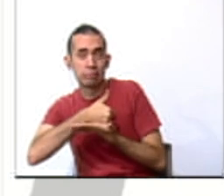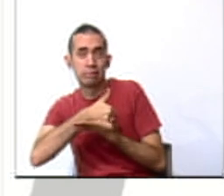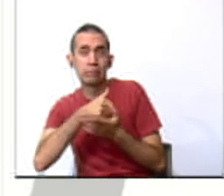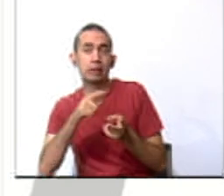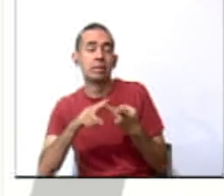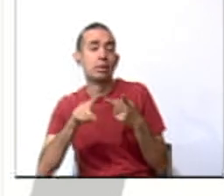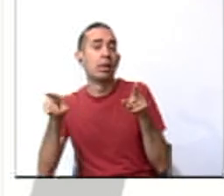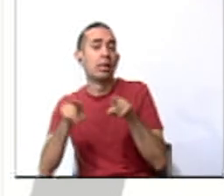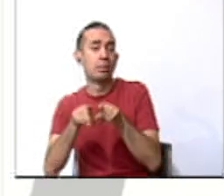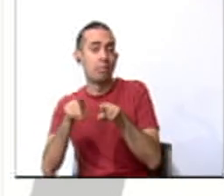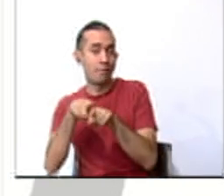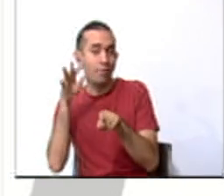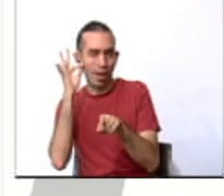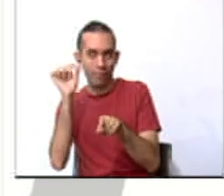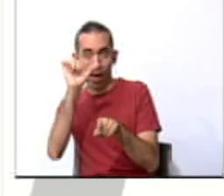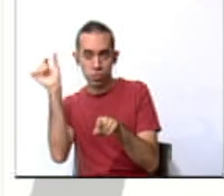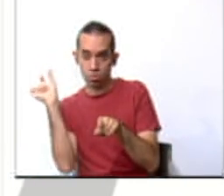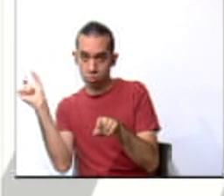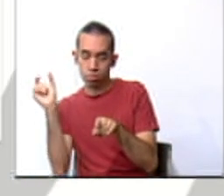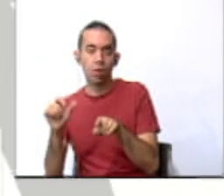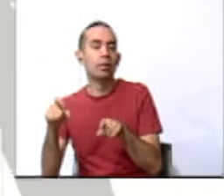My sister needs help.